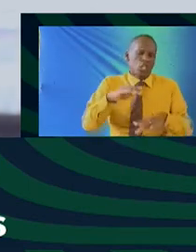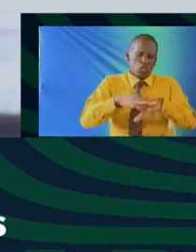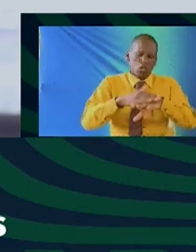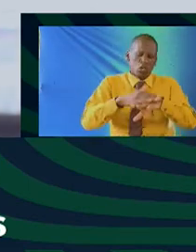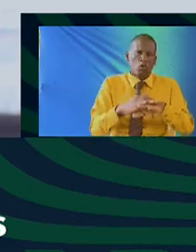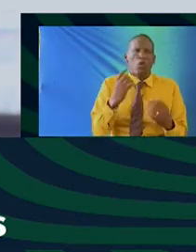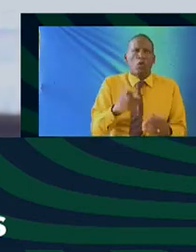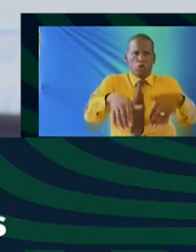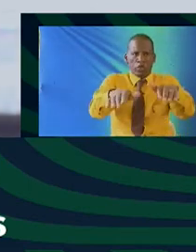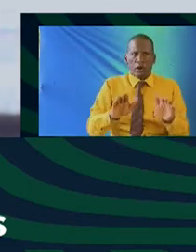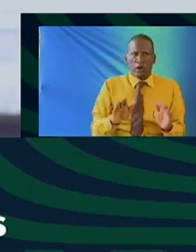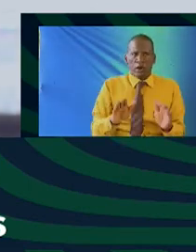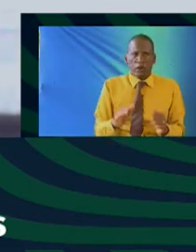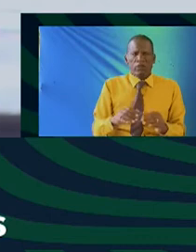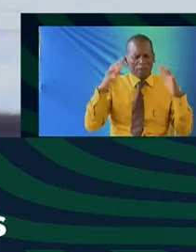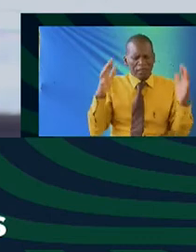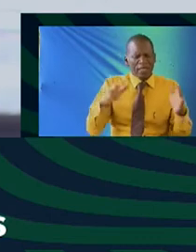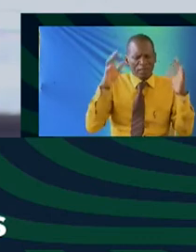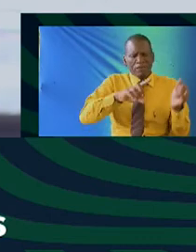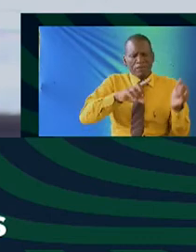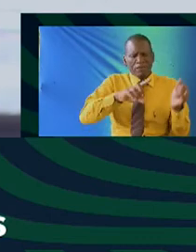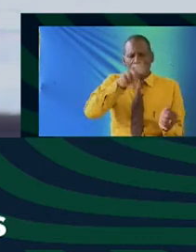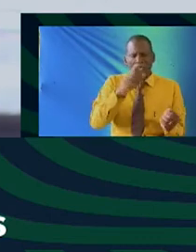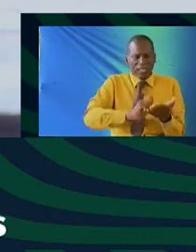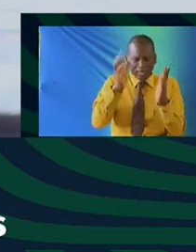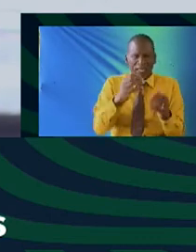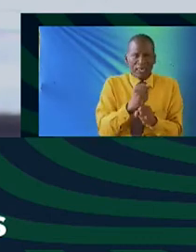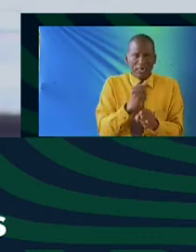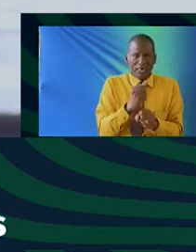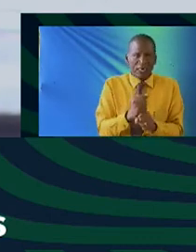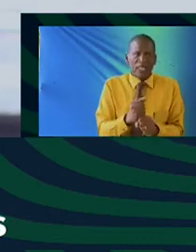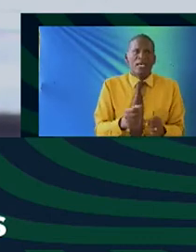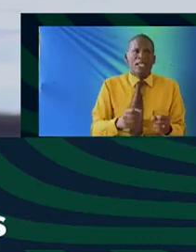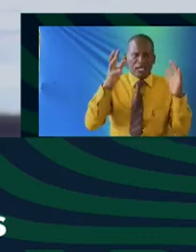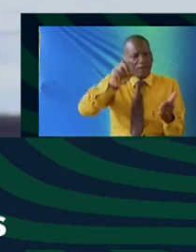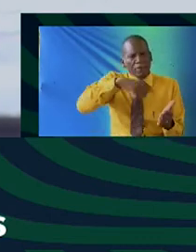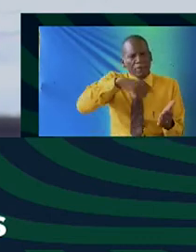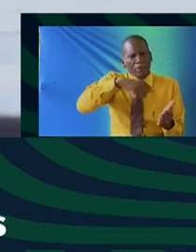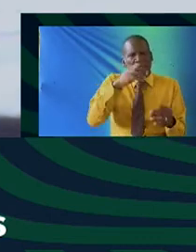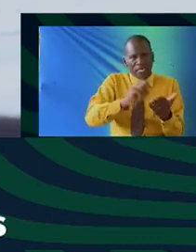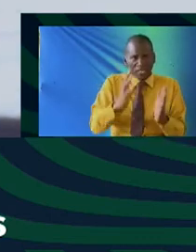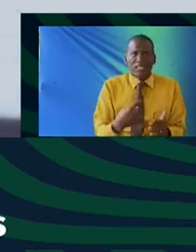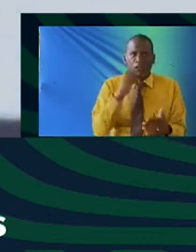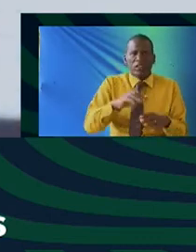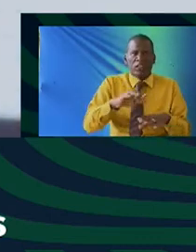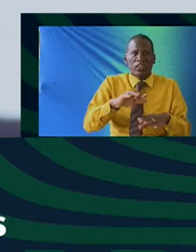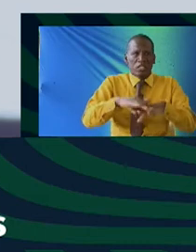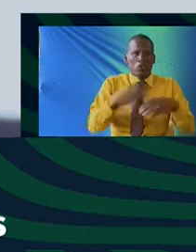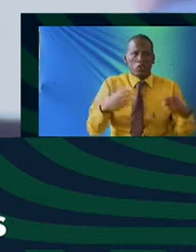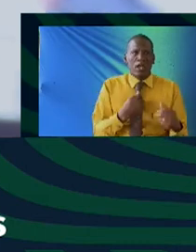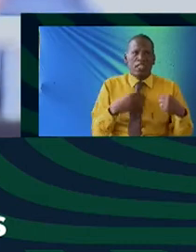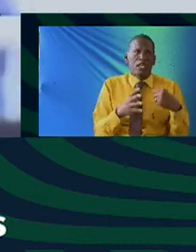one of the grave mistakes that the author made in the book is to say that the Kikuyu community